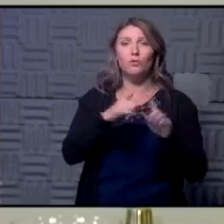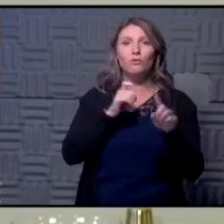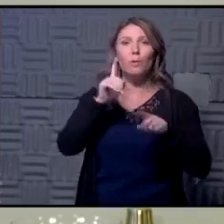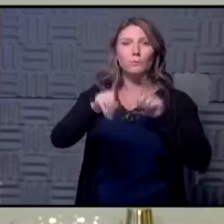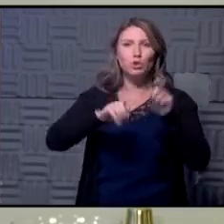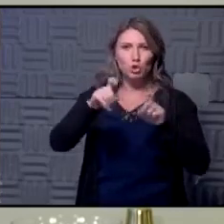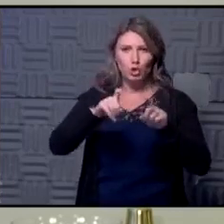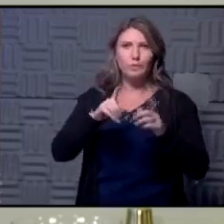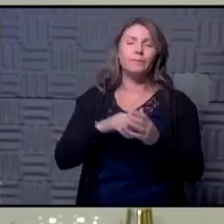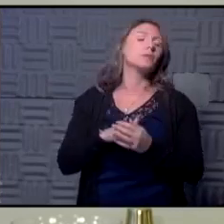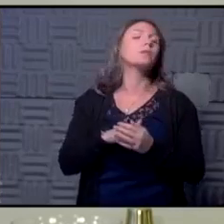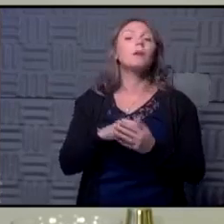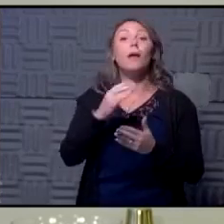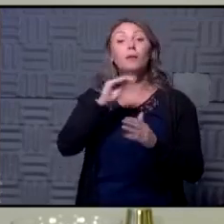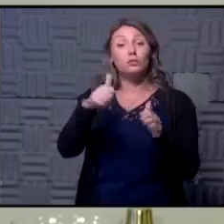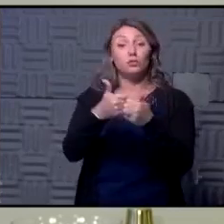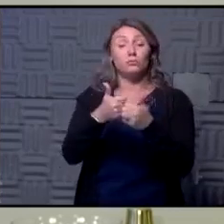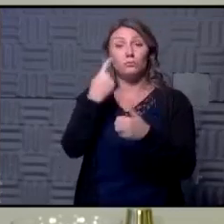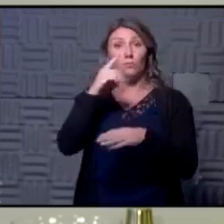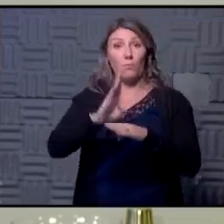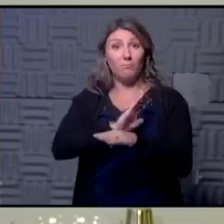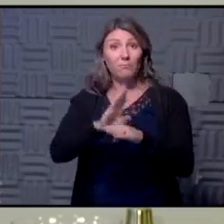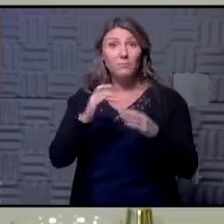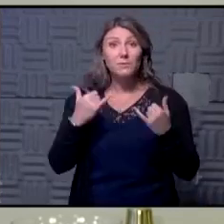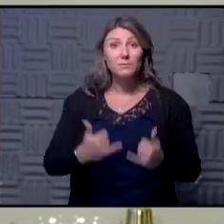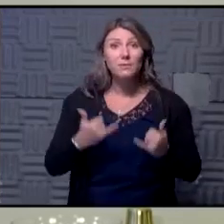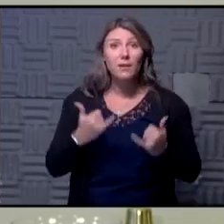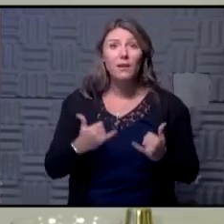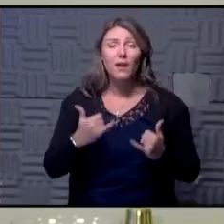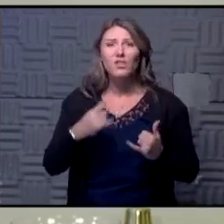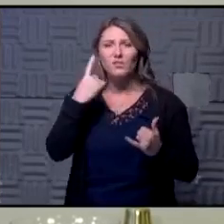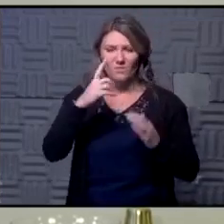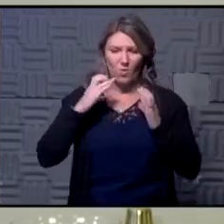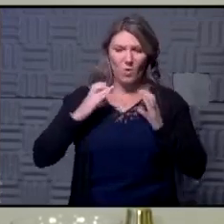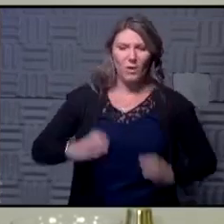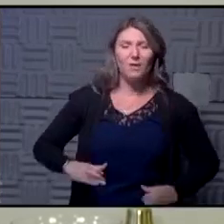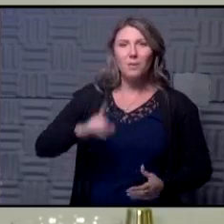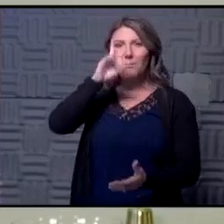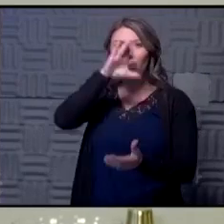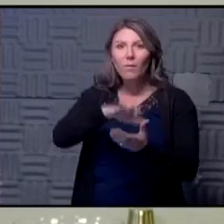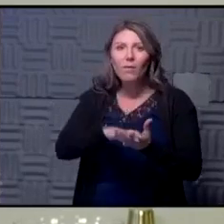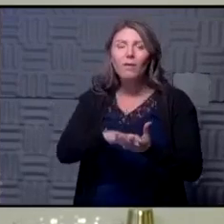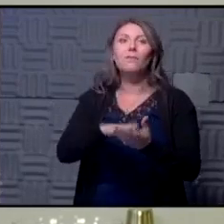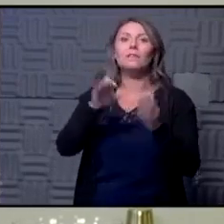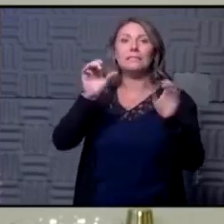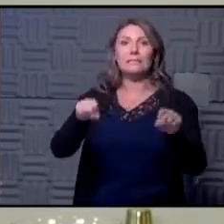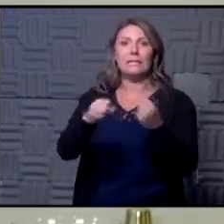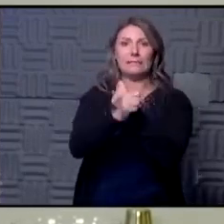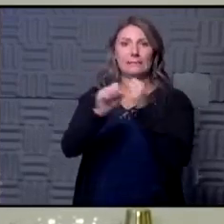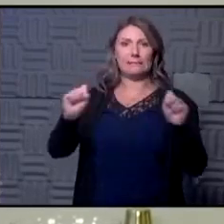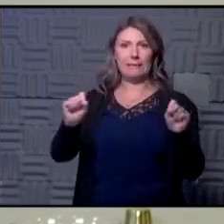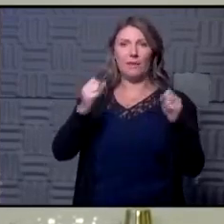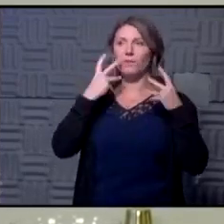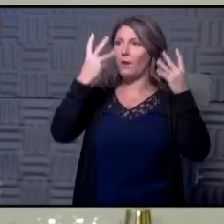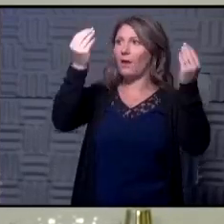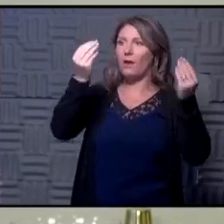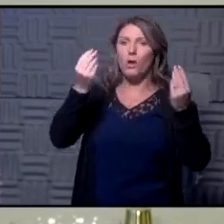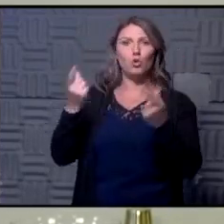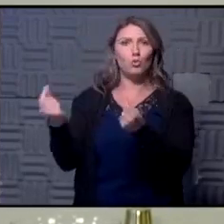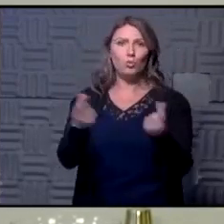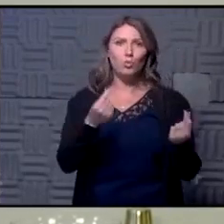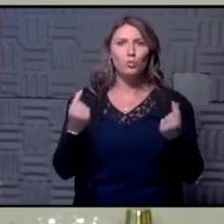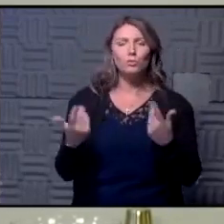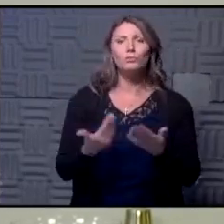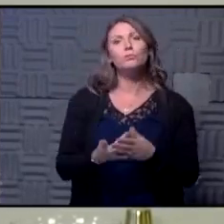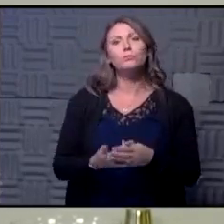and one of the biggest challenges for businesses right now is is for customers to believe that it's safe to go out and do those activities and